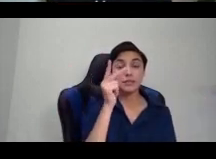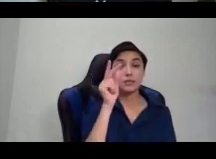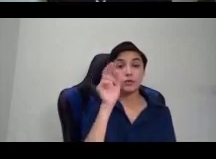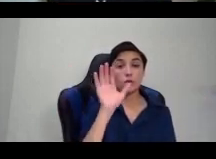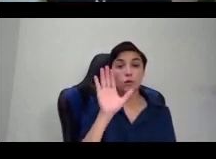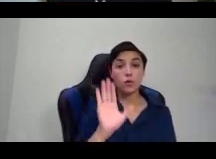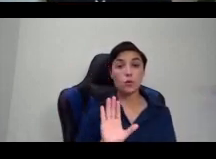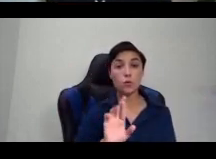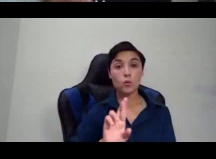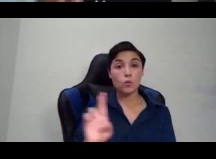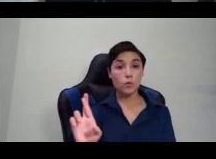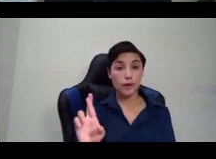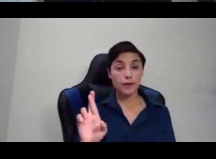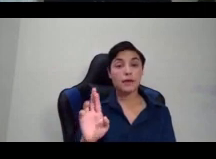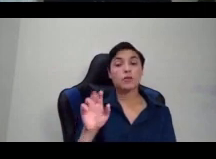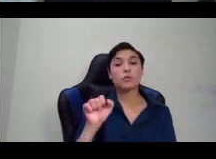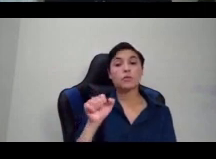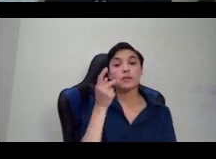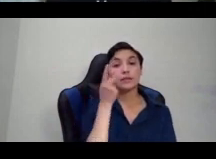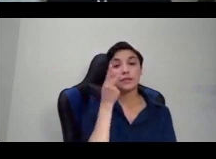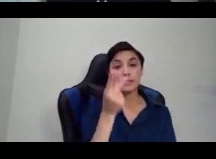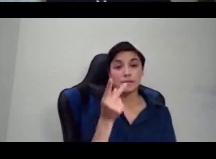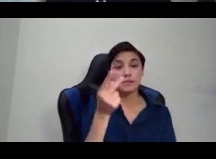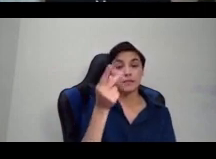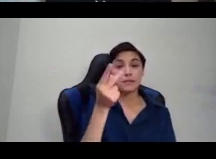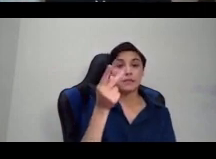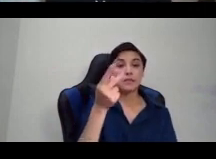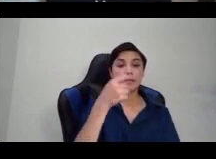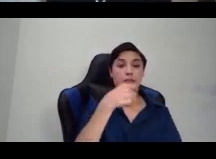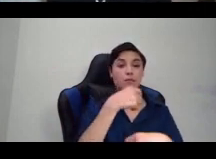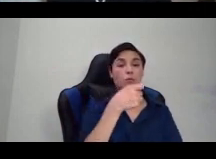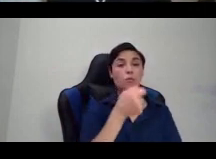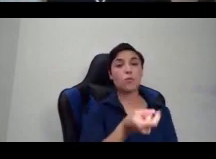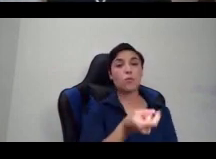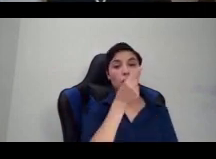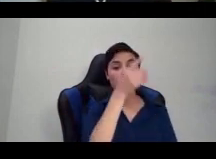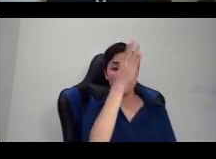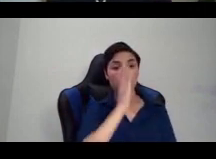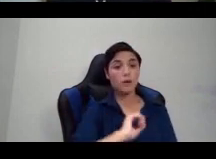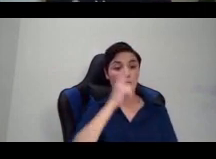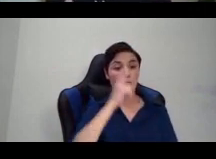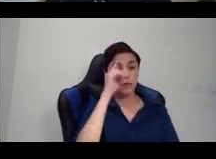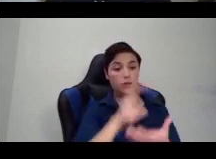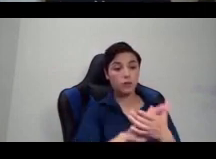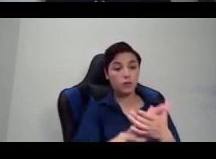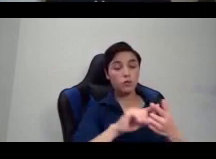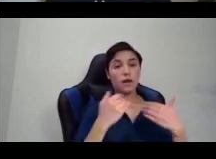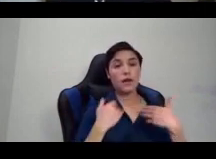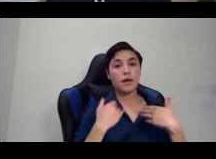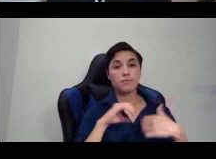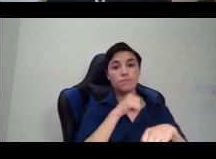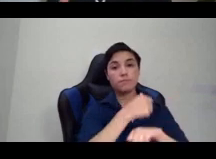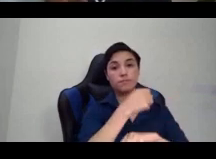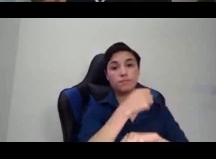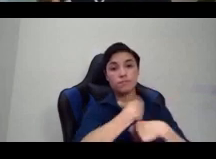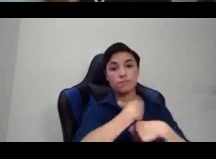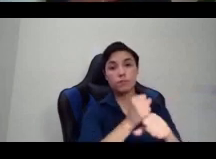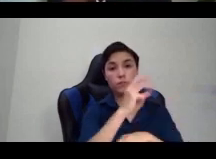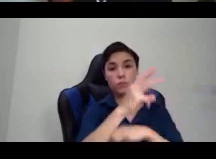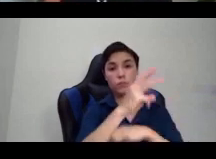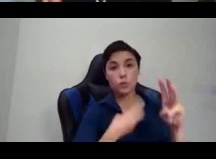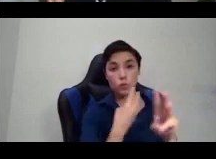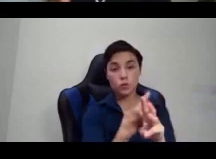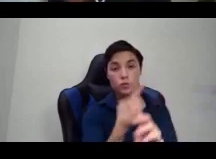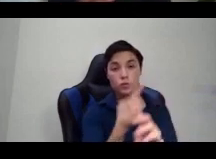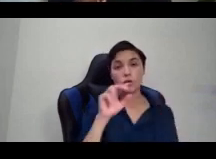of the, one of the creator deities of the Aztecs, or the Nahuac people, in the Florentine